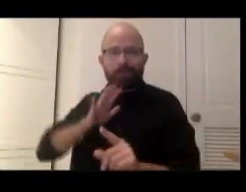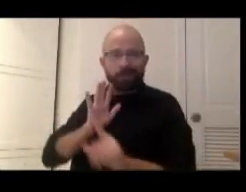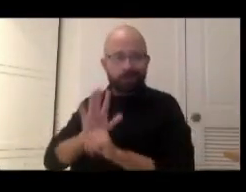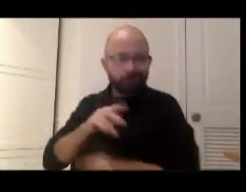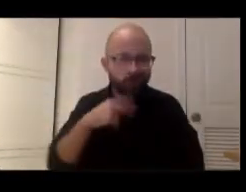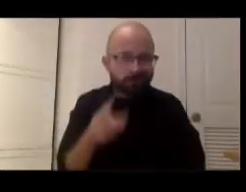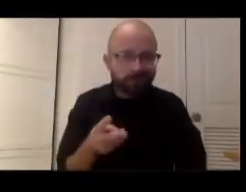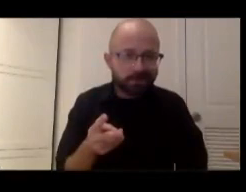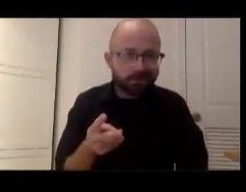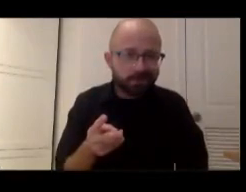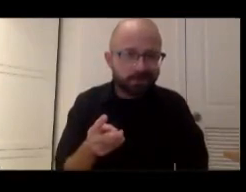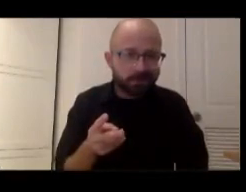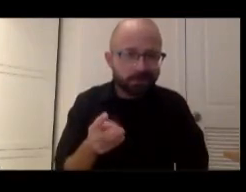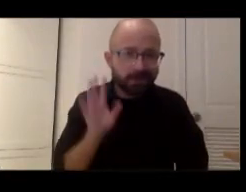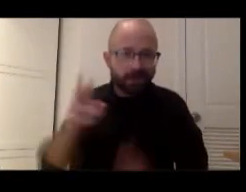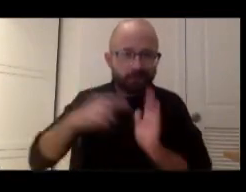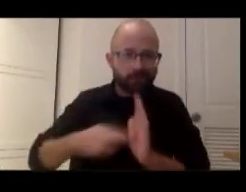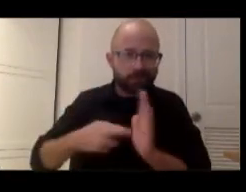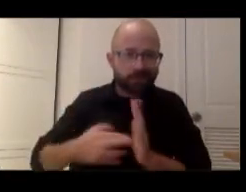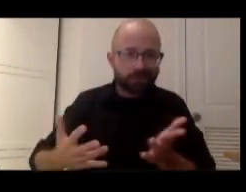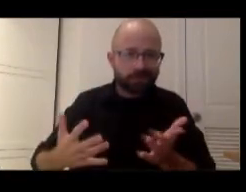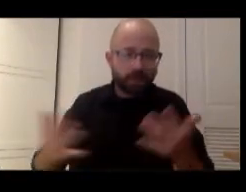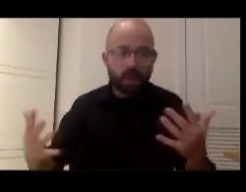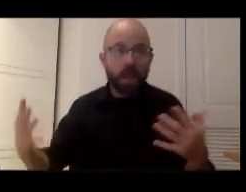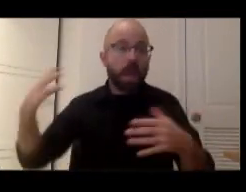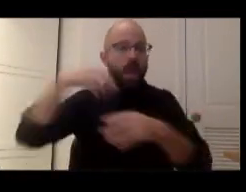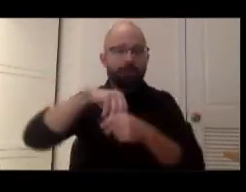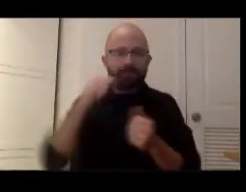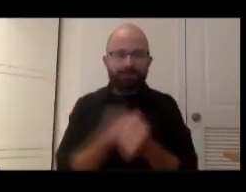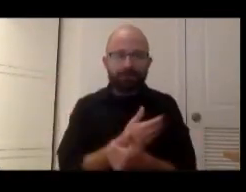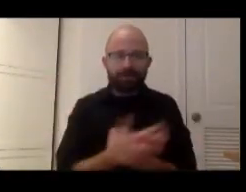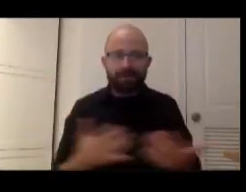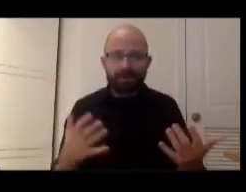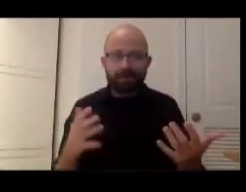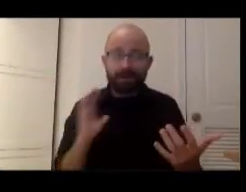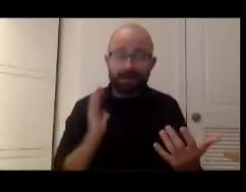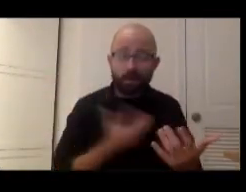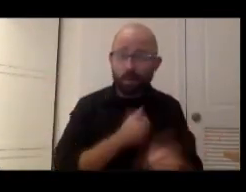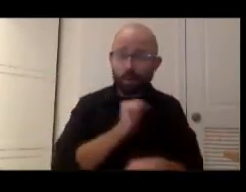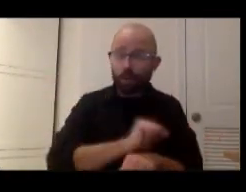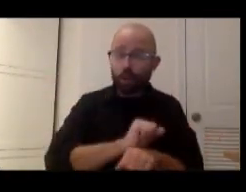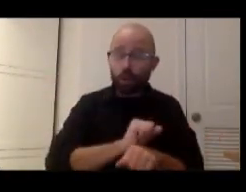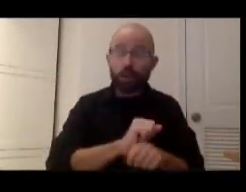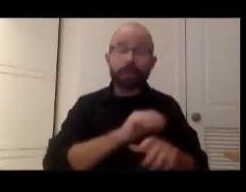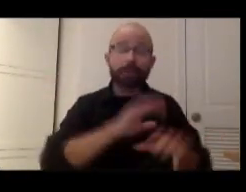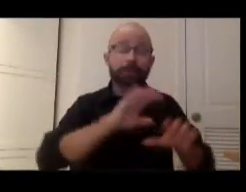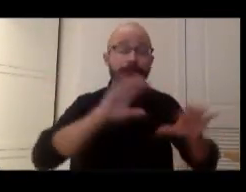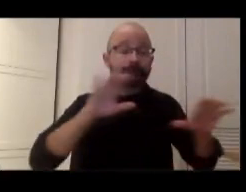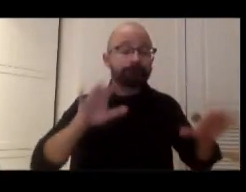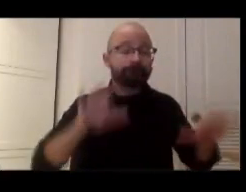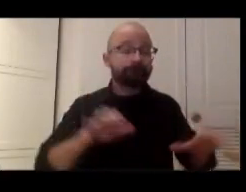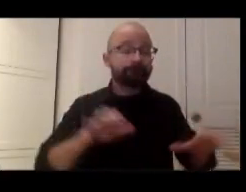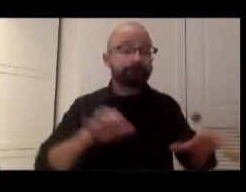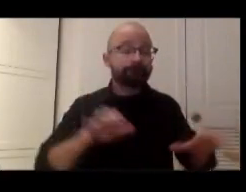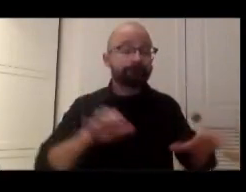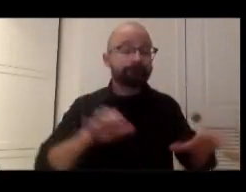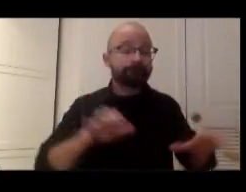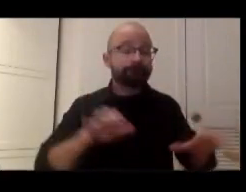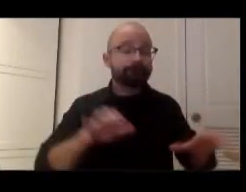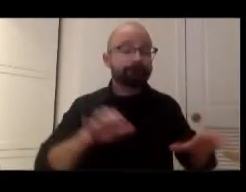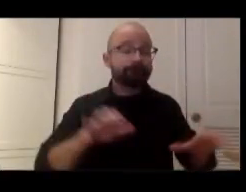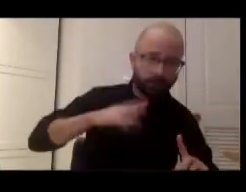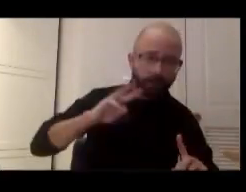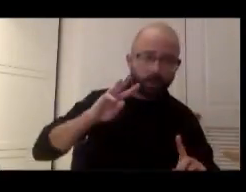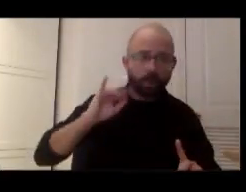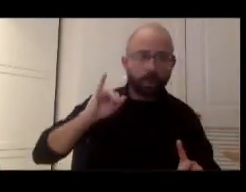intersects with everything. I mean, the work that we're doing can be so micro as to be doing Wikipedia edit-a-thons to